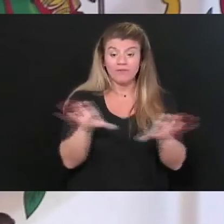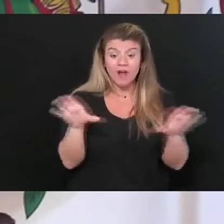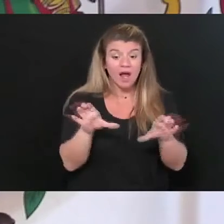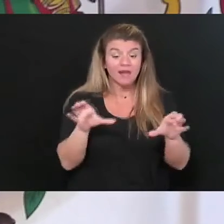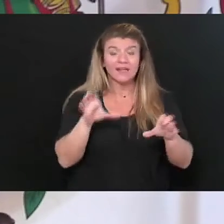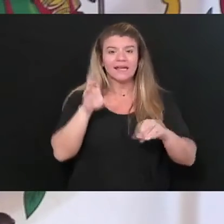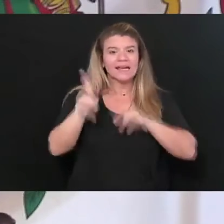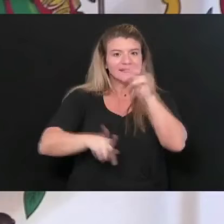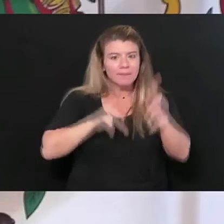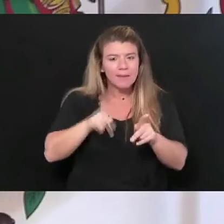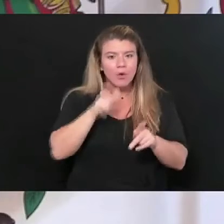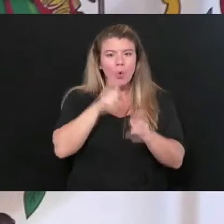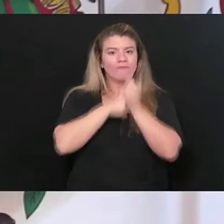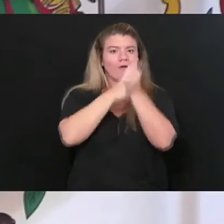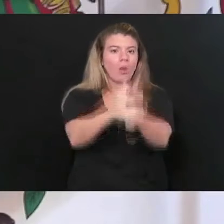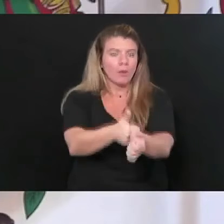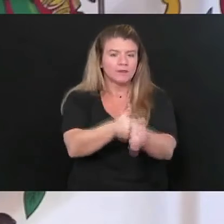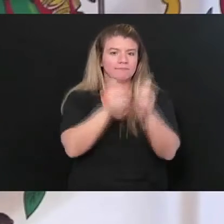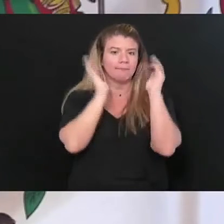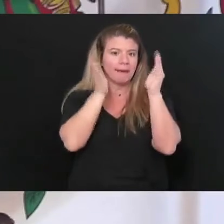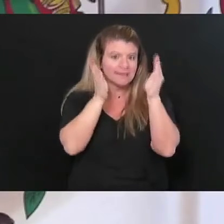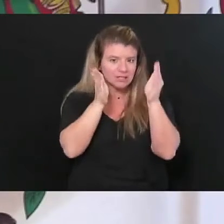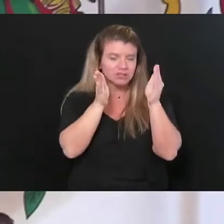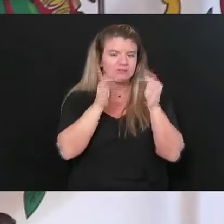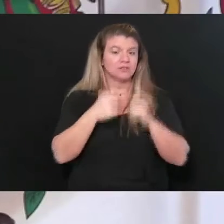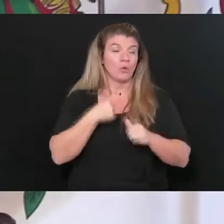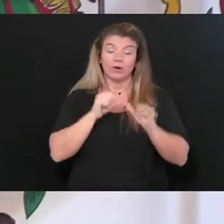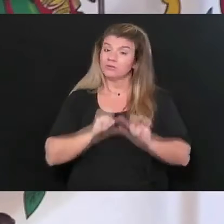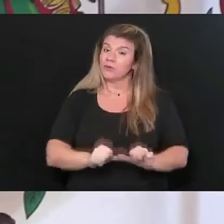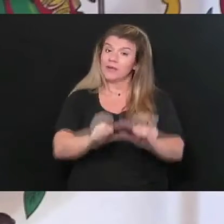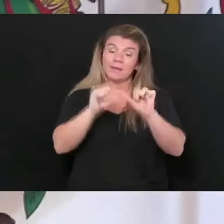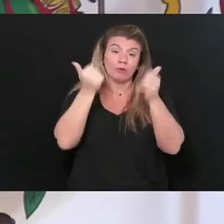people listening. So we're just gonna keep on trying.